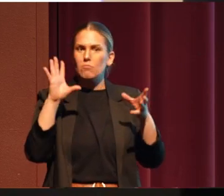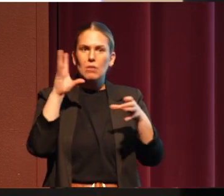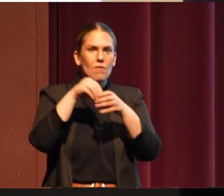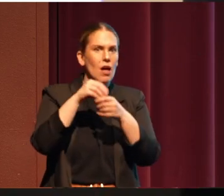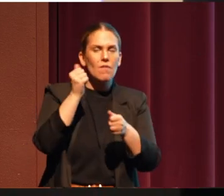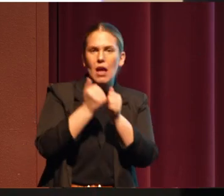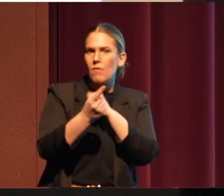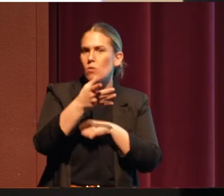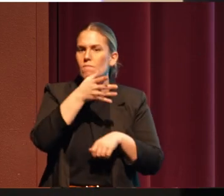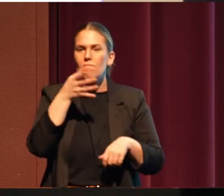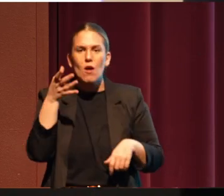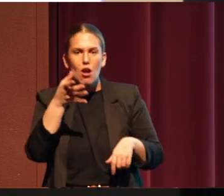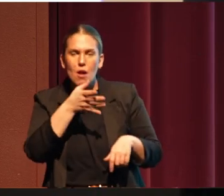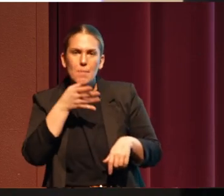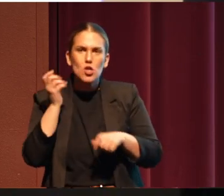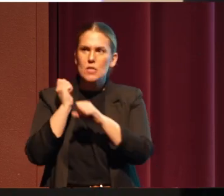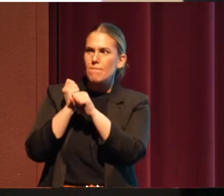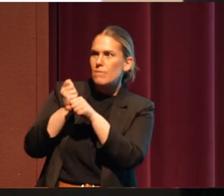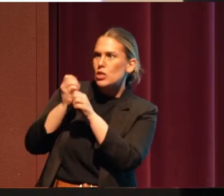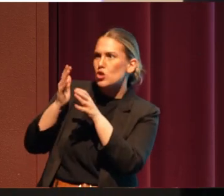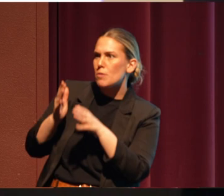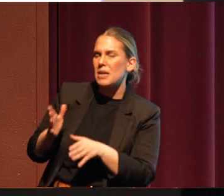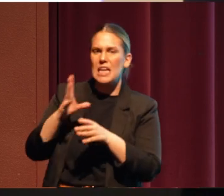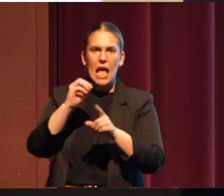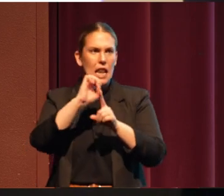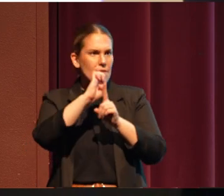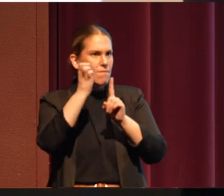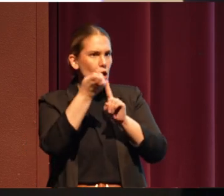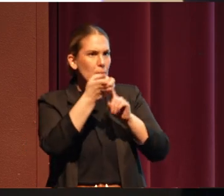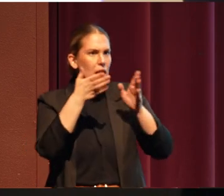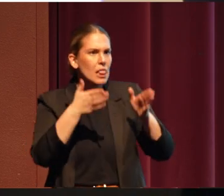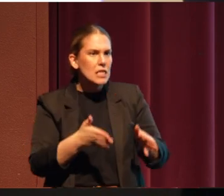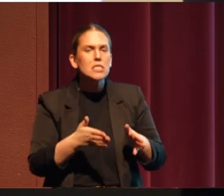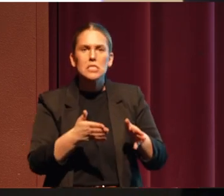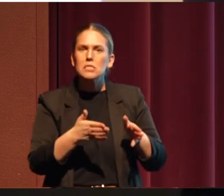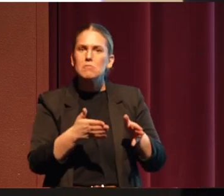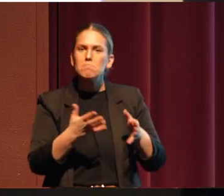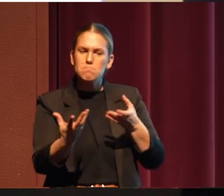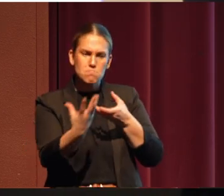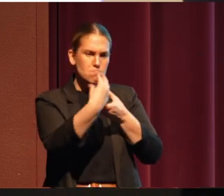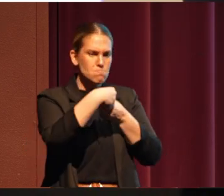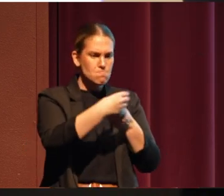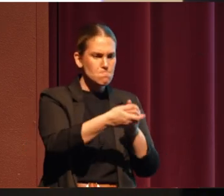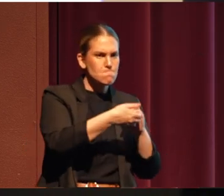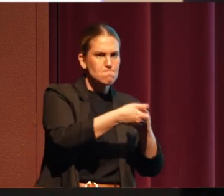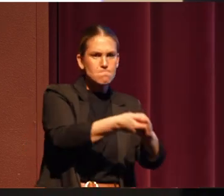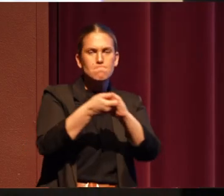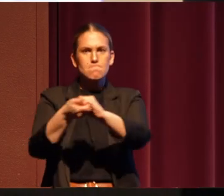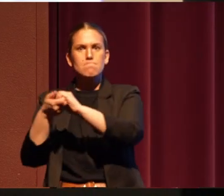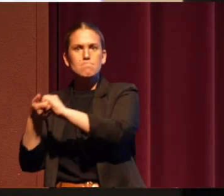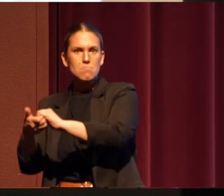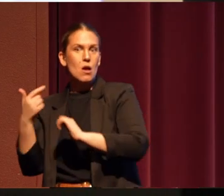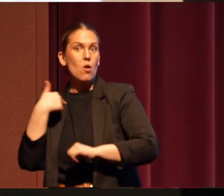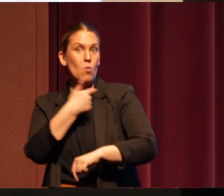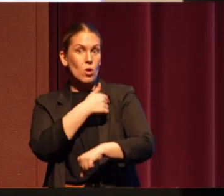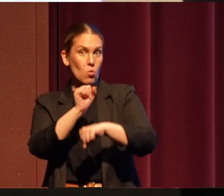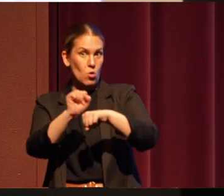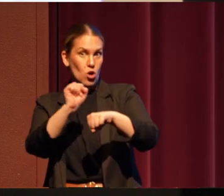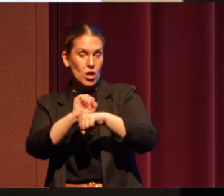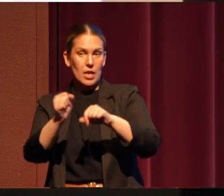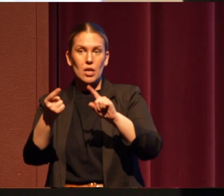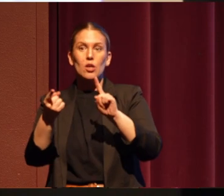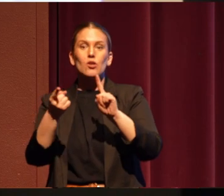and environmentalists interests. And so we are working to restore our land to welcome salmon home.